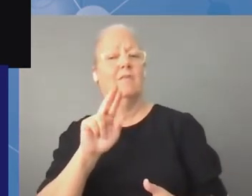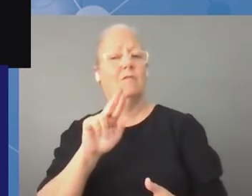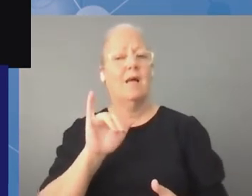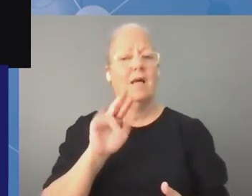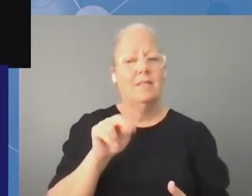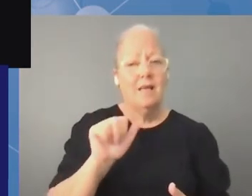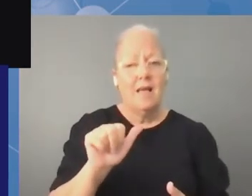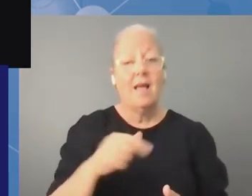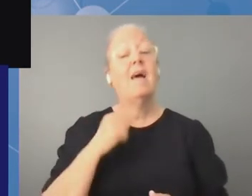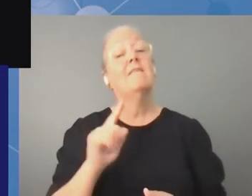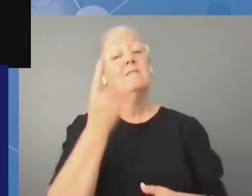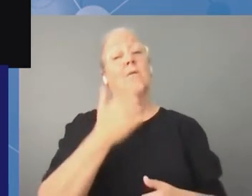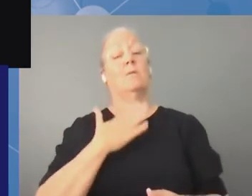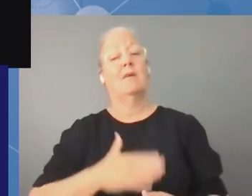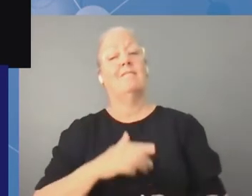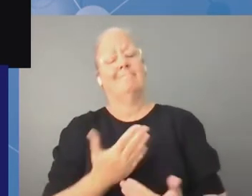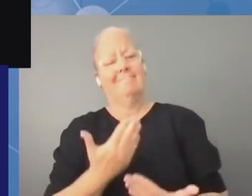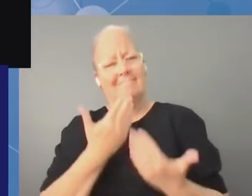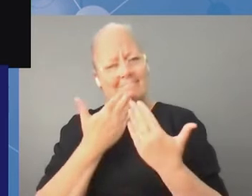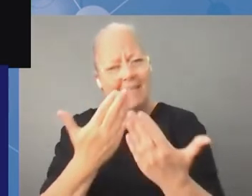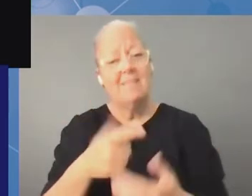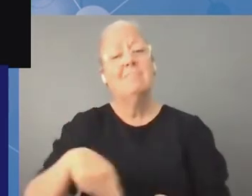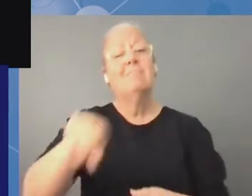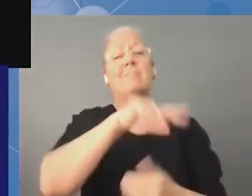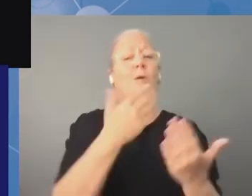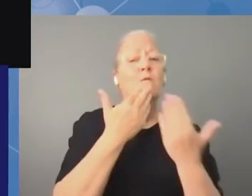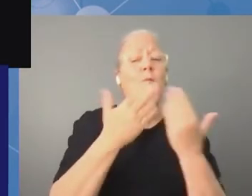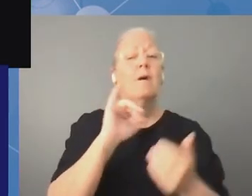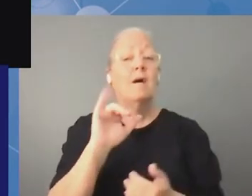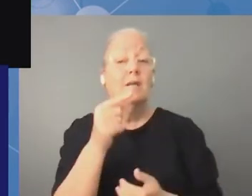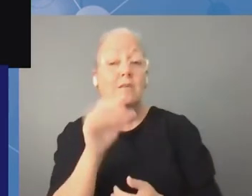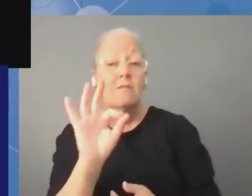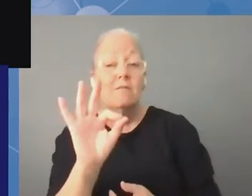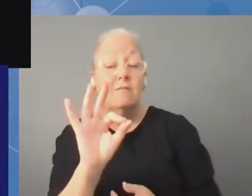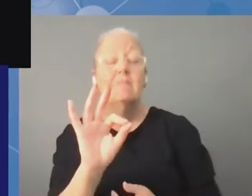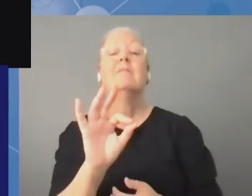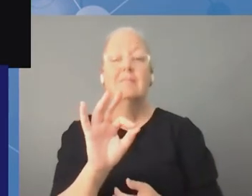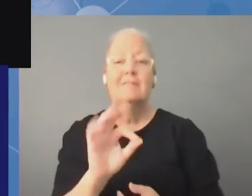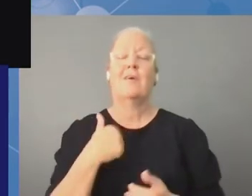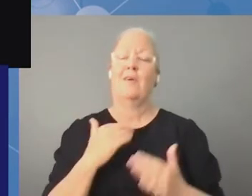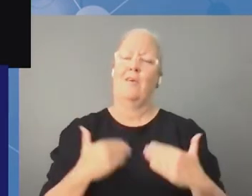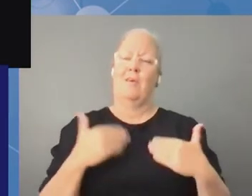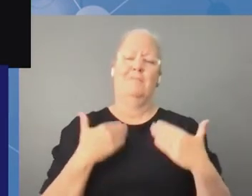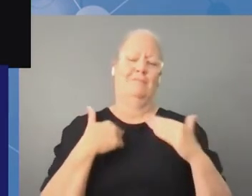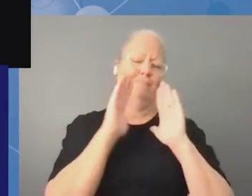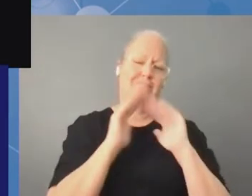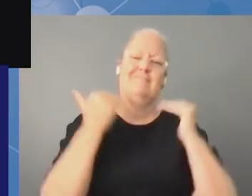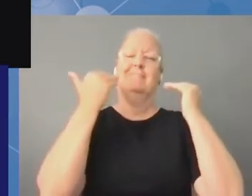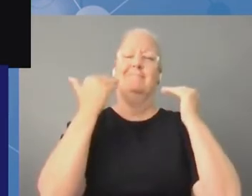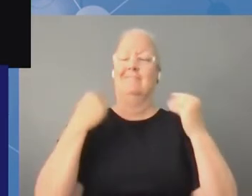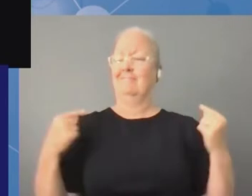forum and it was a great pleasure pleasure to spend this week full of